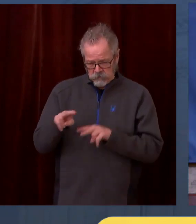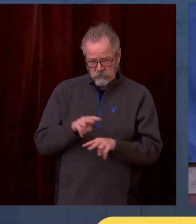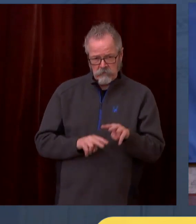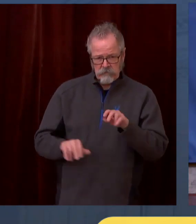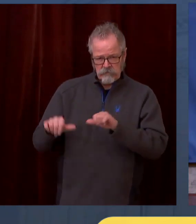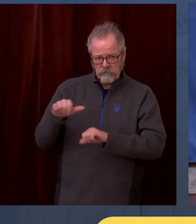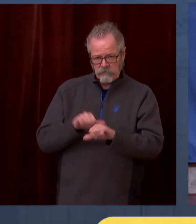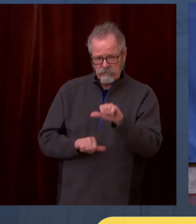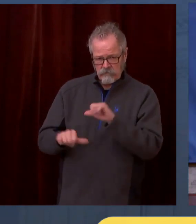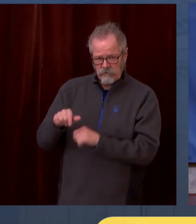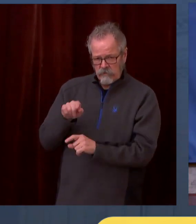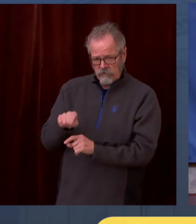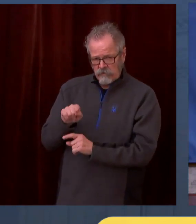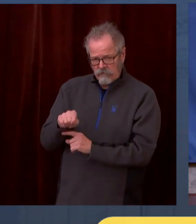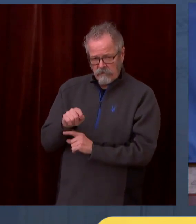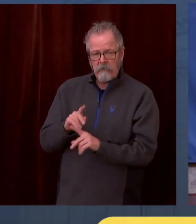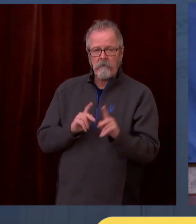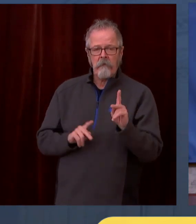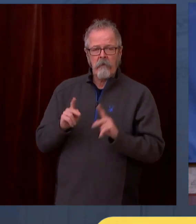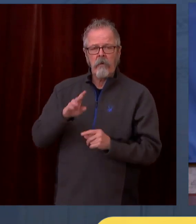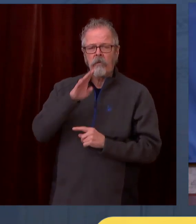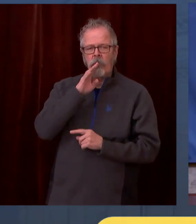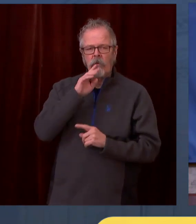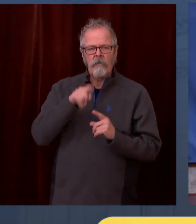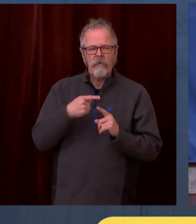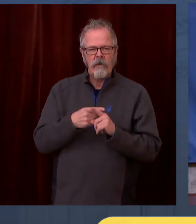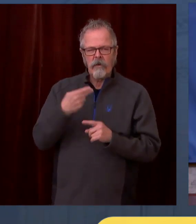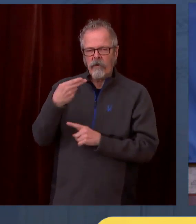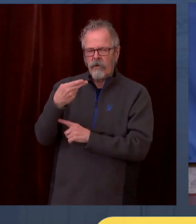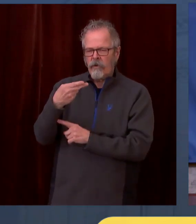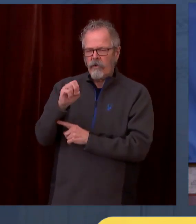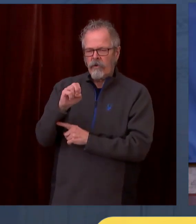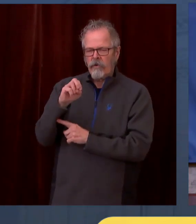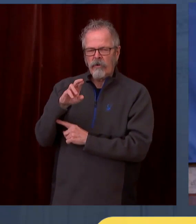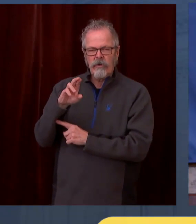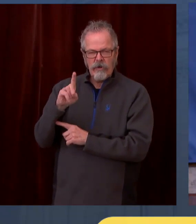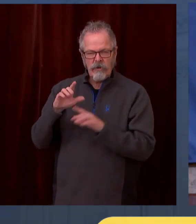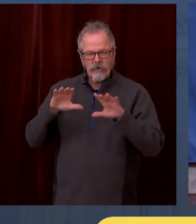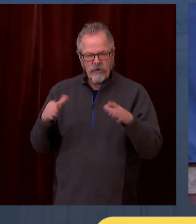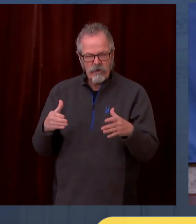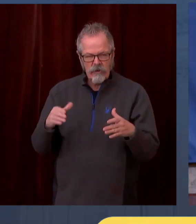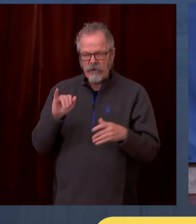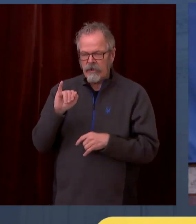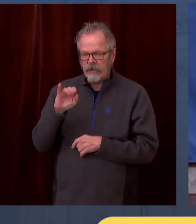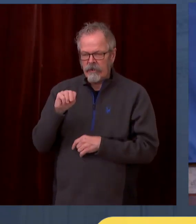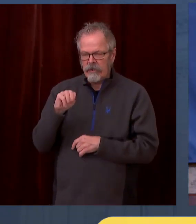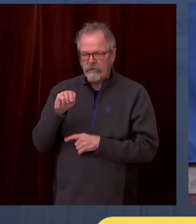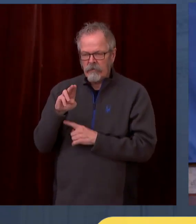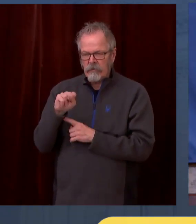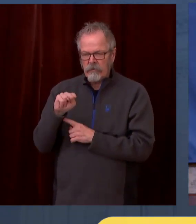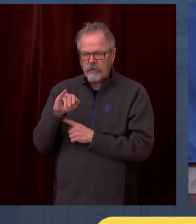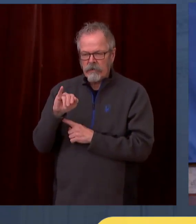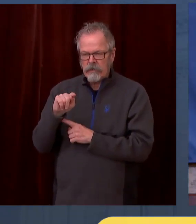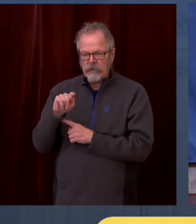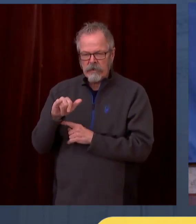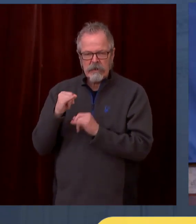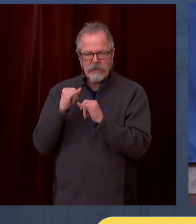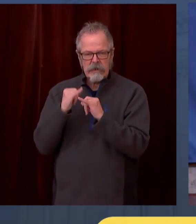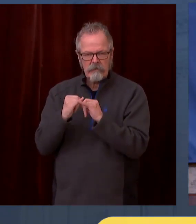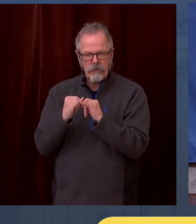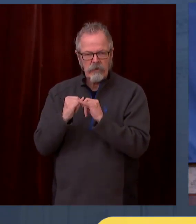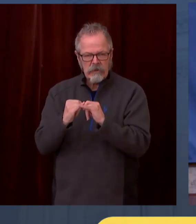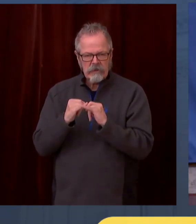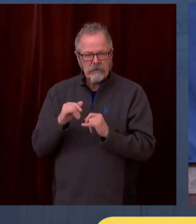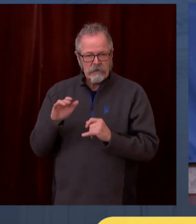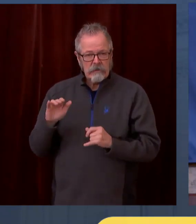immunity may not be the way to look at this. It's probably more of a gradient to some degree where you decrease